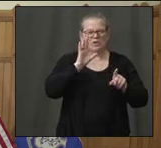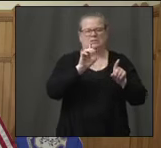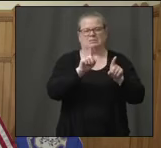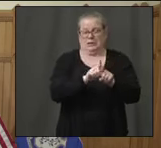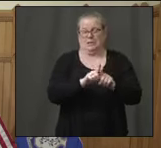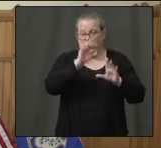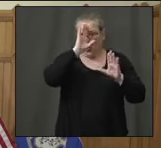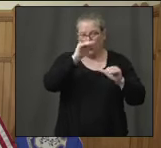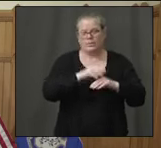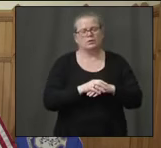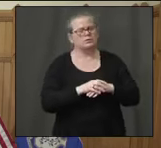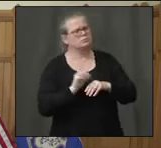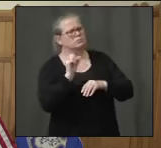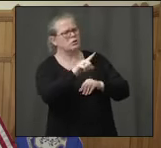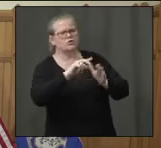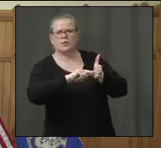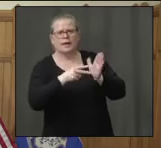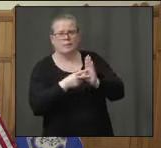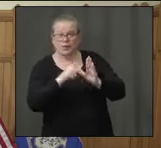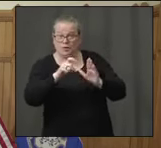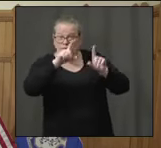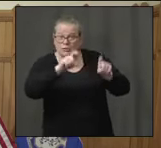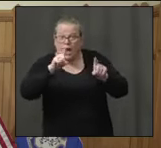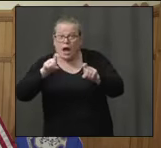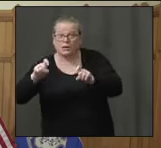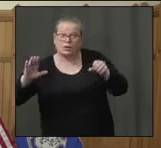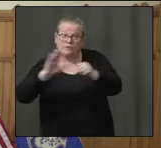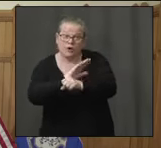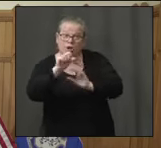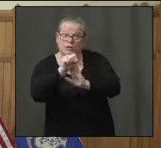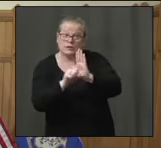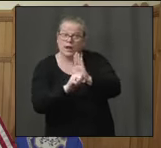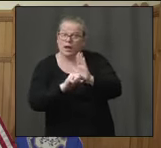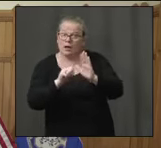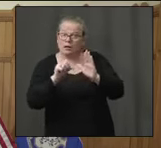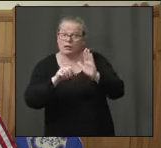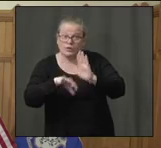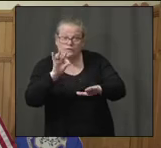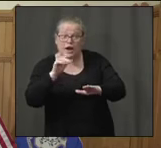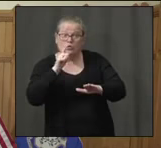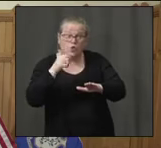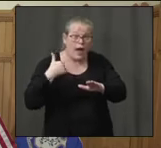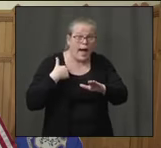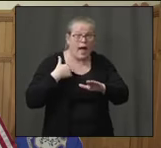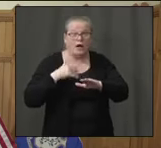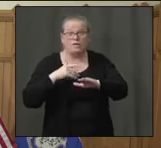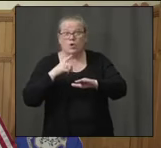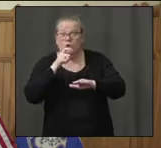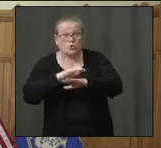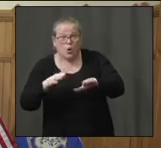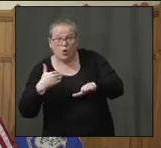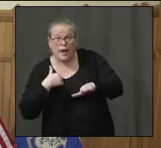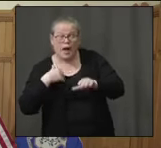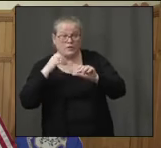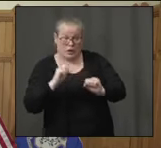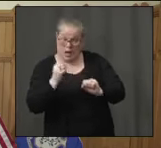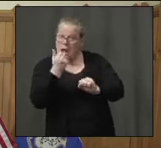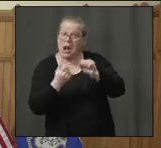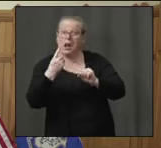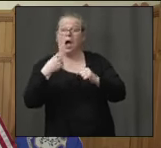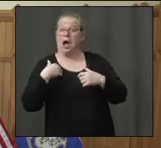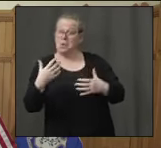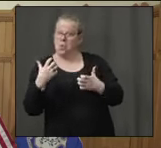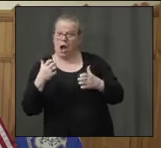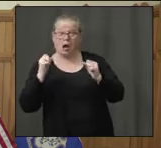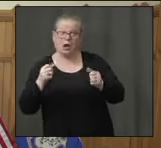the entire state, find out where we are, take the pulse. Will the antibody test help with that? Or is that an impossibility? It doesn't sound like the